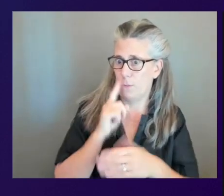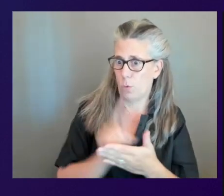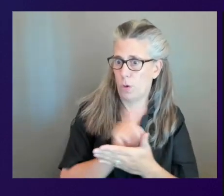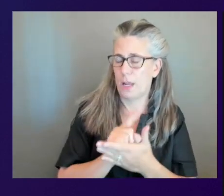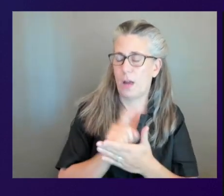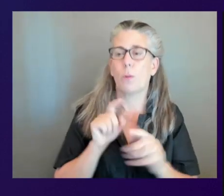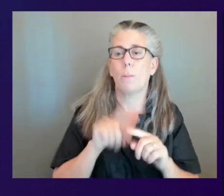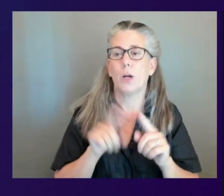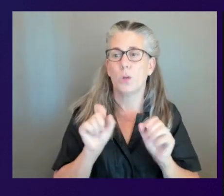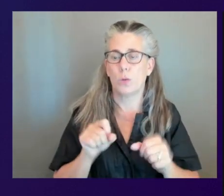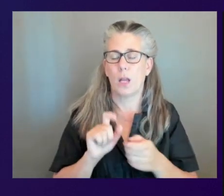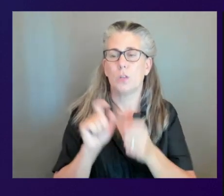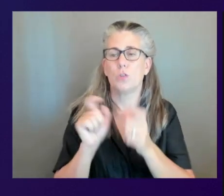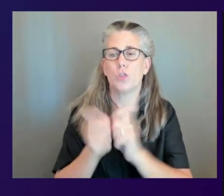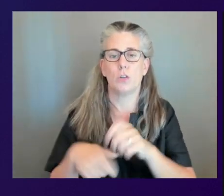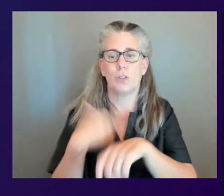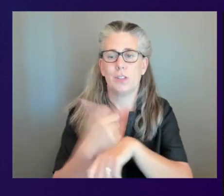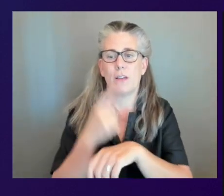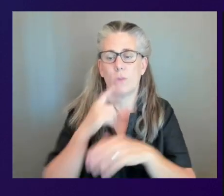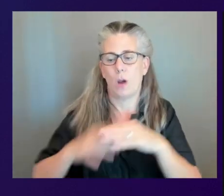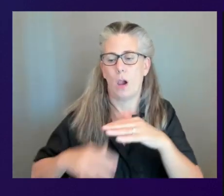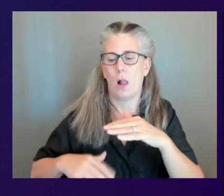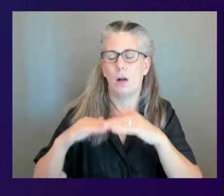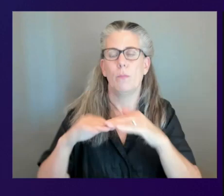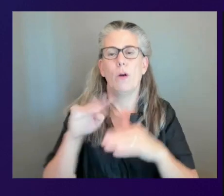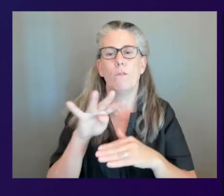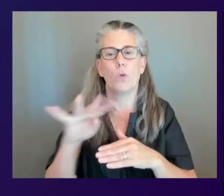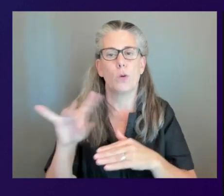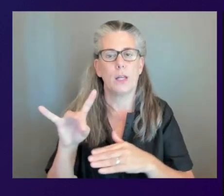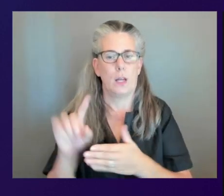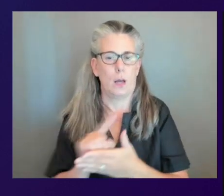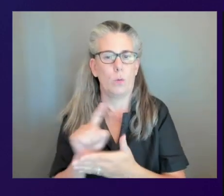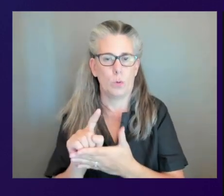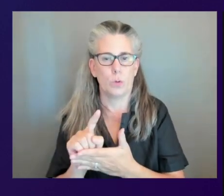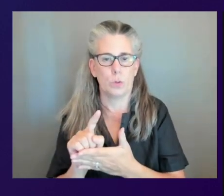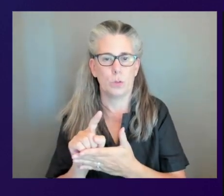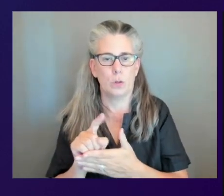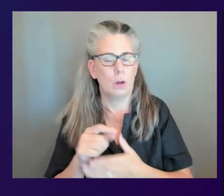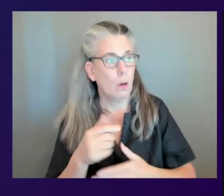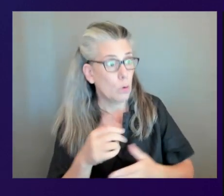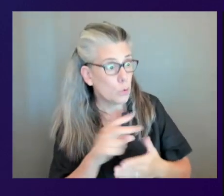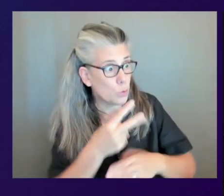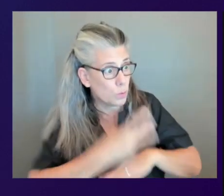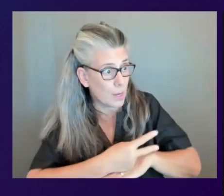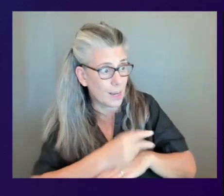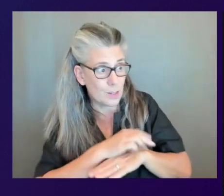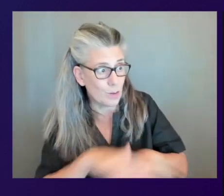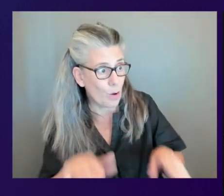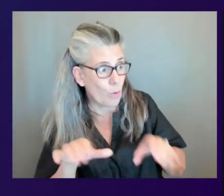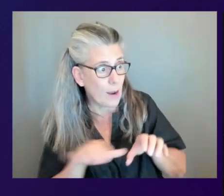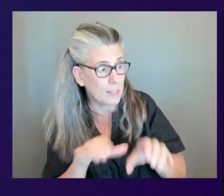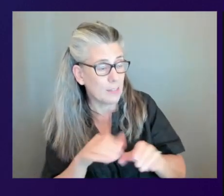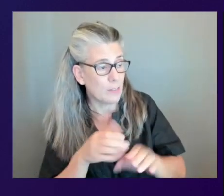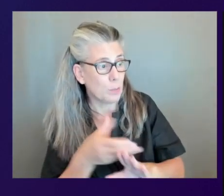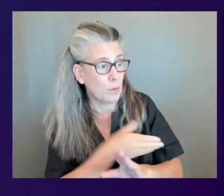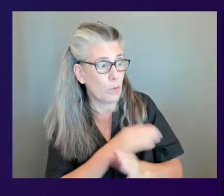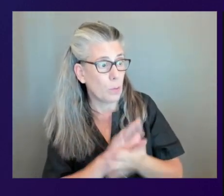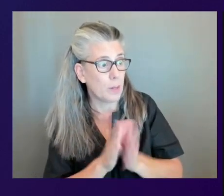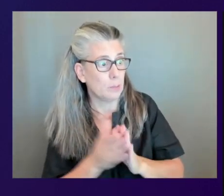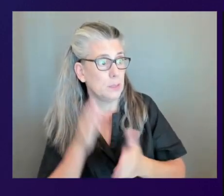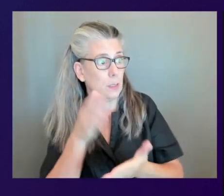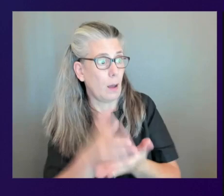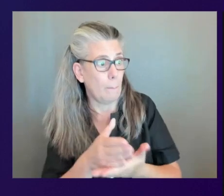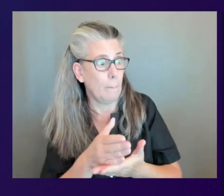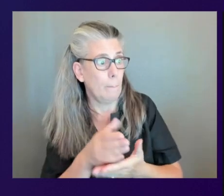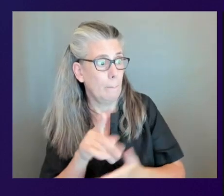one hour of no activity or up to two 48 hours two days of no activity before it goes into a stopping pattern yeah